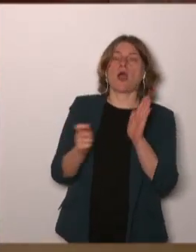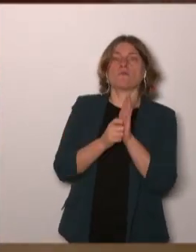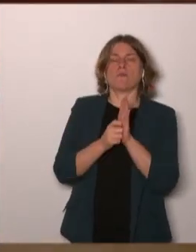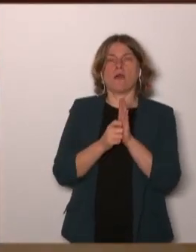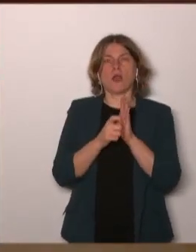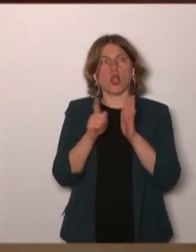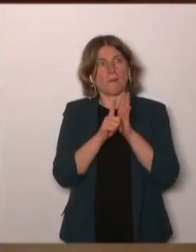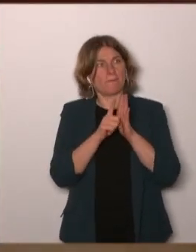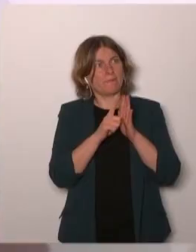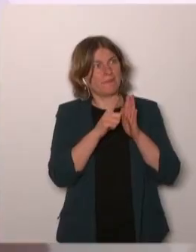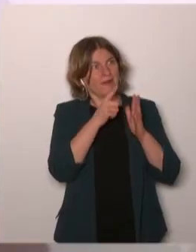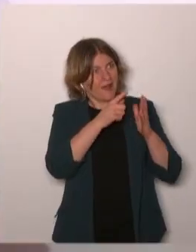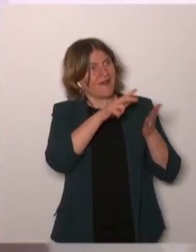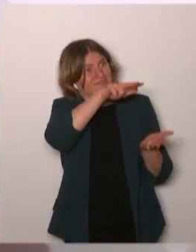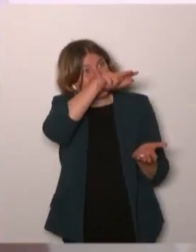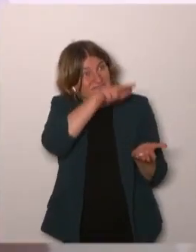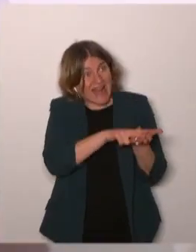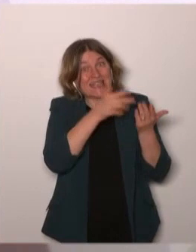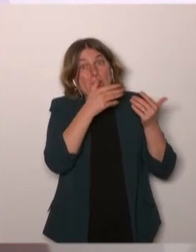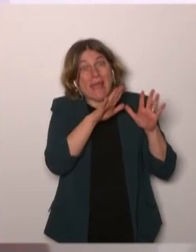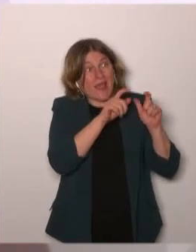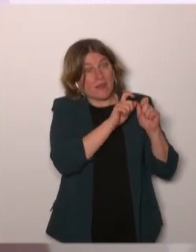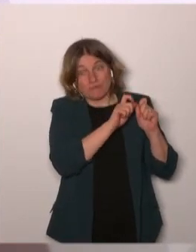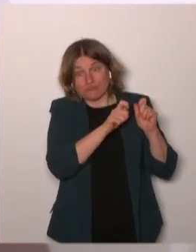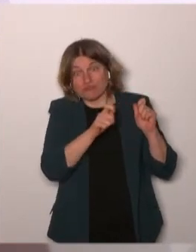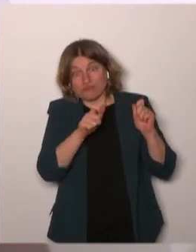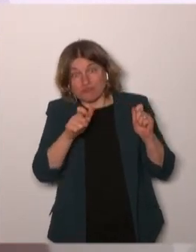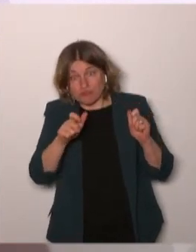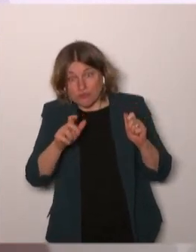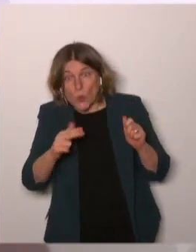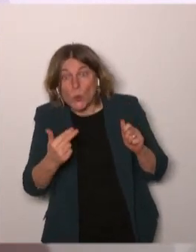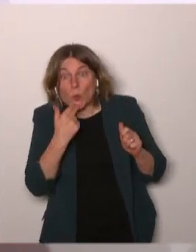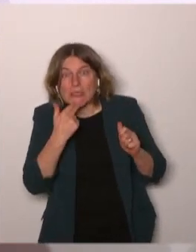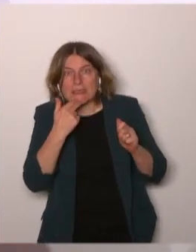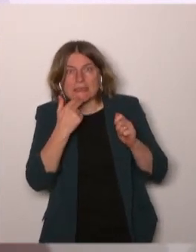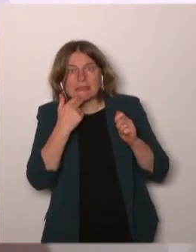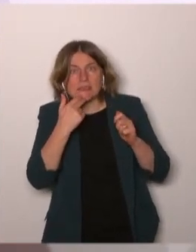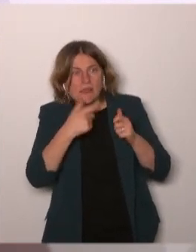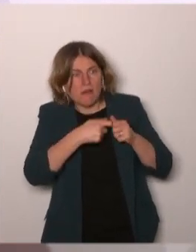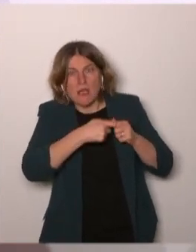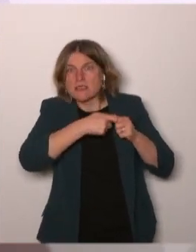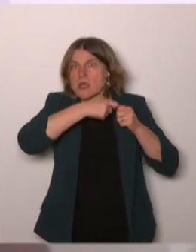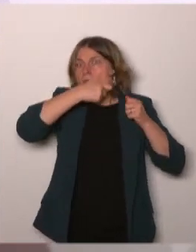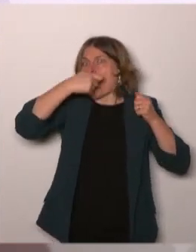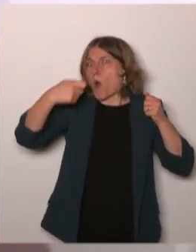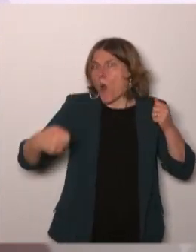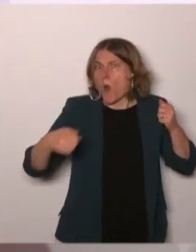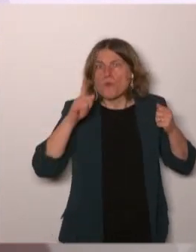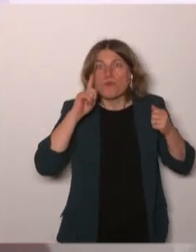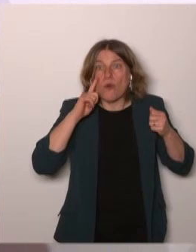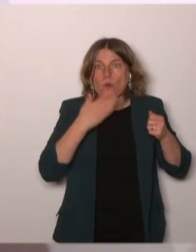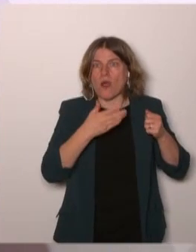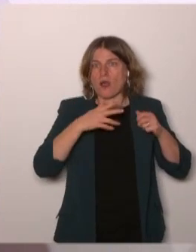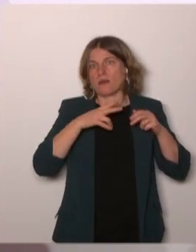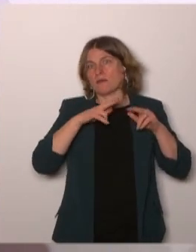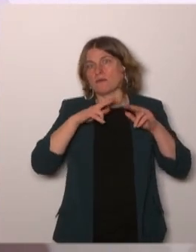the study time that's a little bit aside from what we are discussing today I cannot answer why